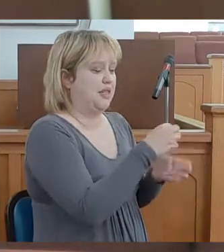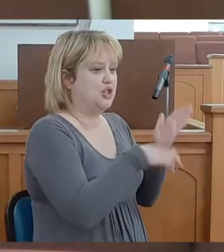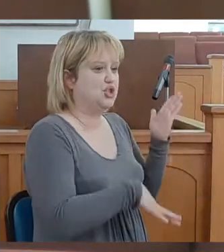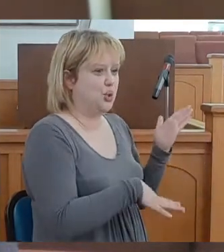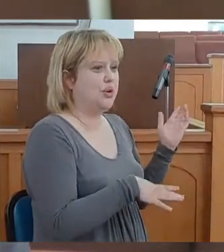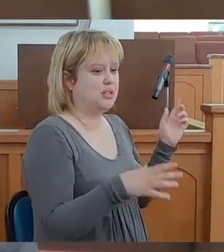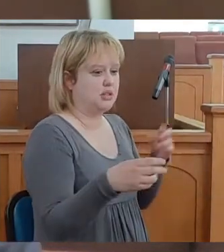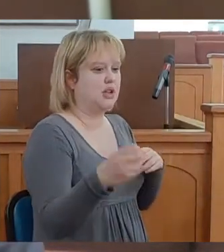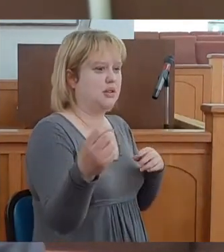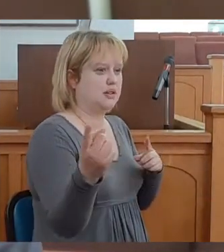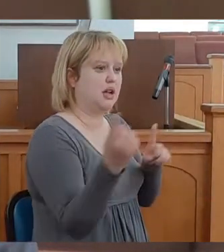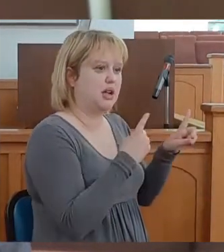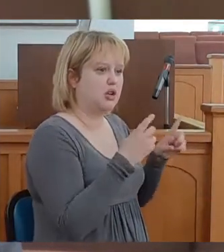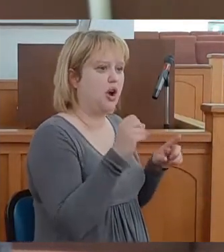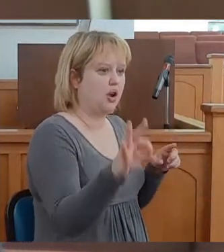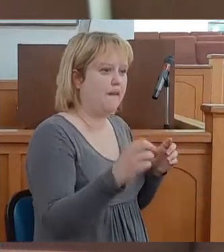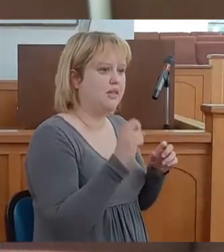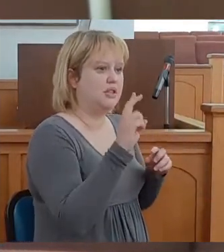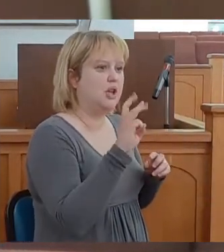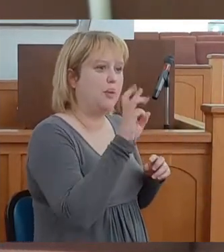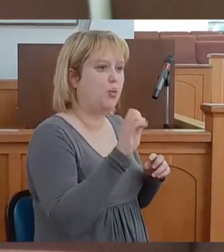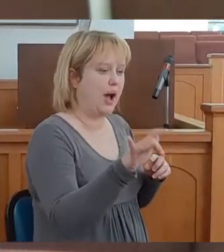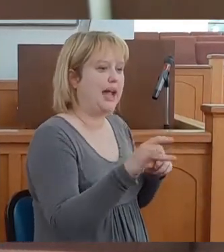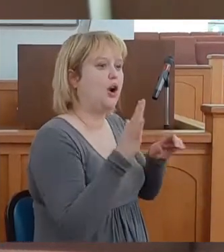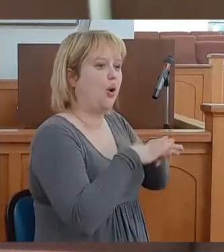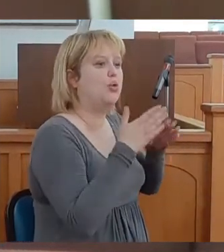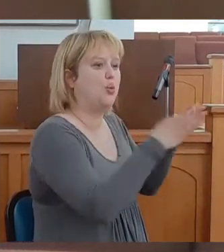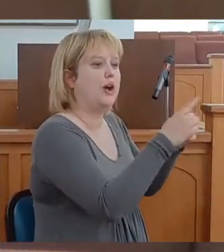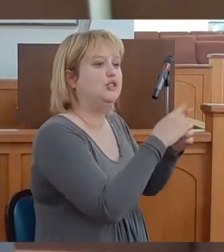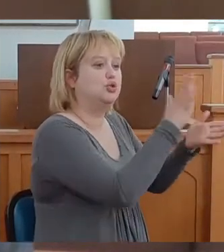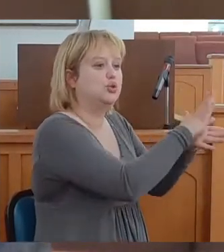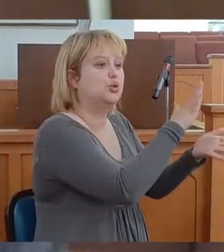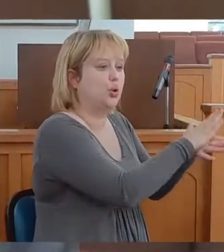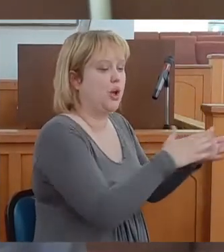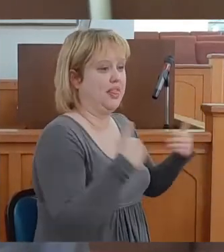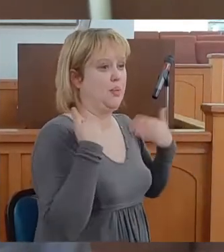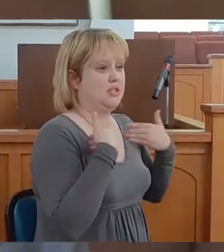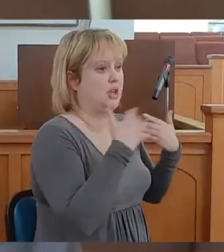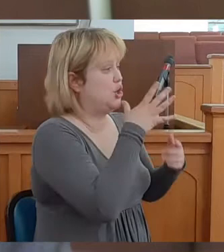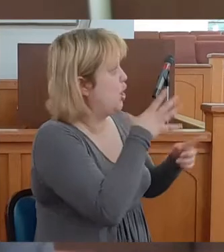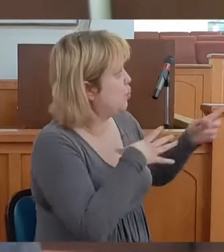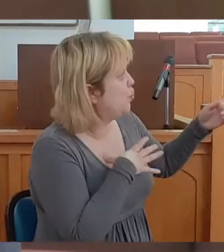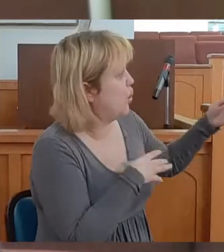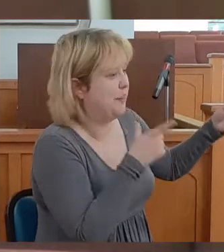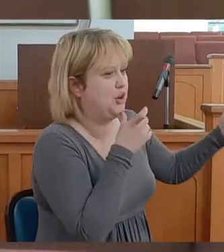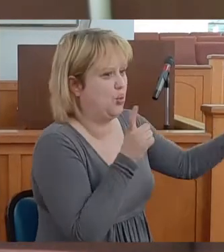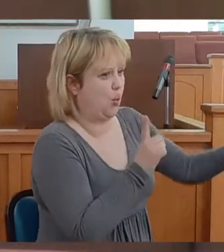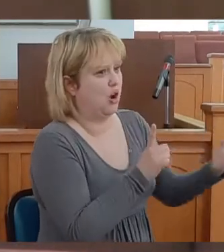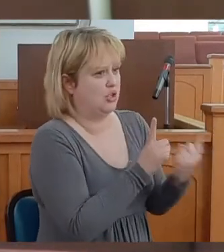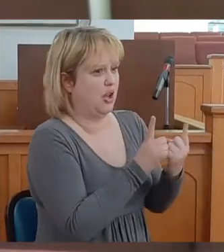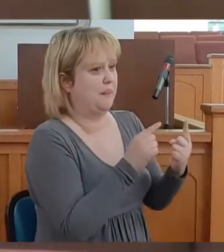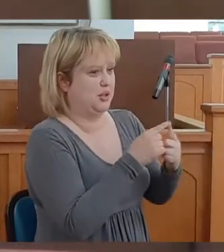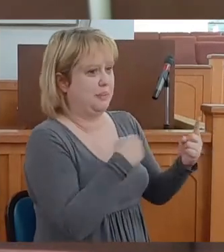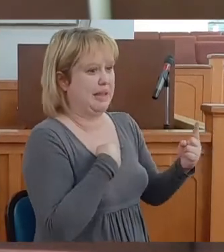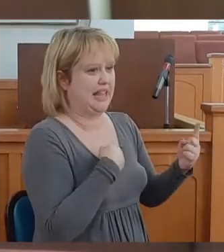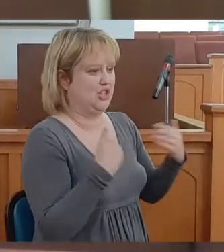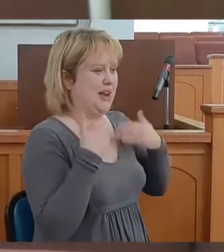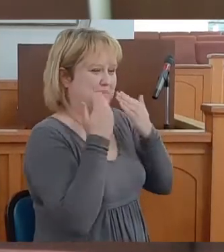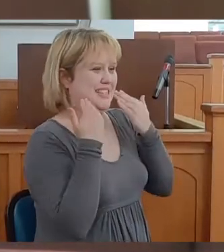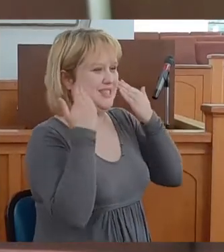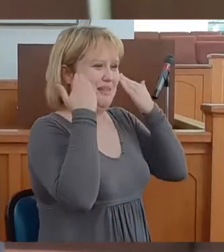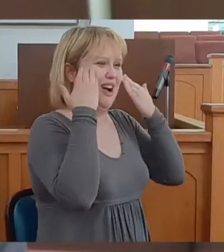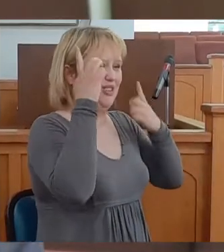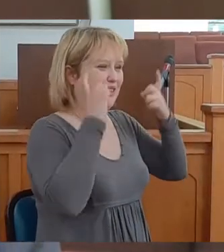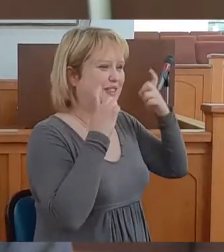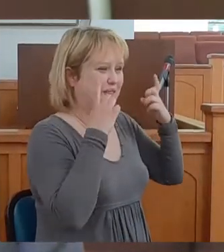students got off the sub going to school, there was a young lady that walked up to me. She had a big smile